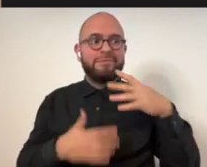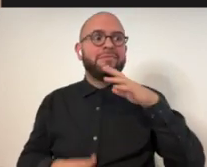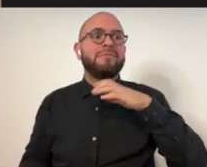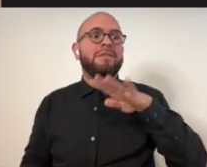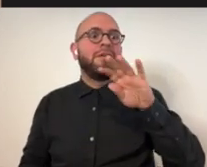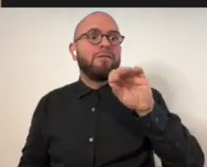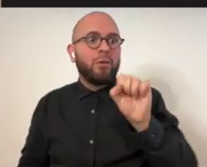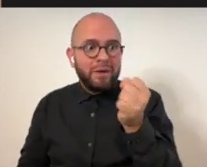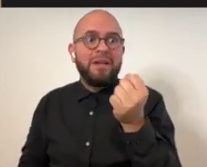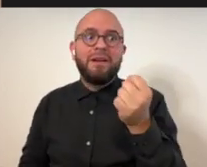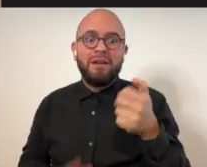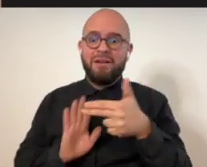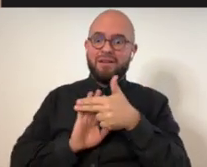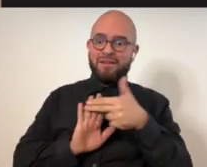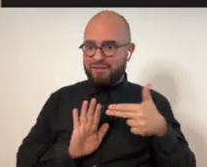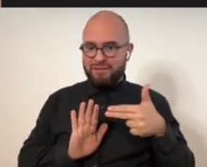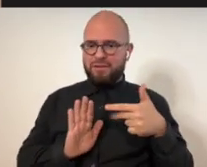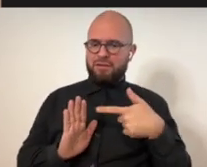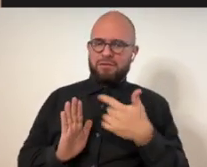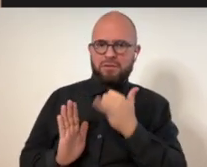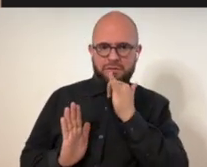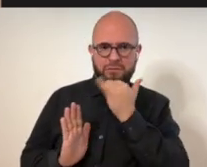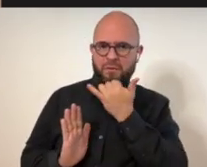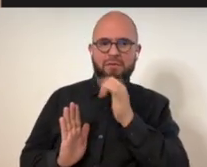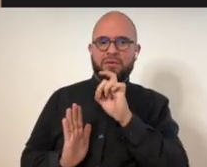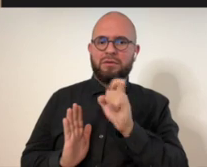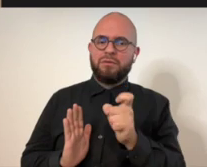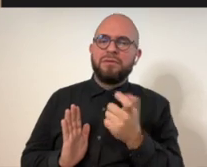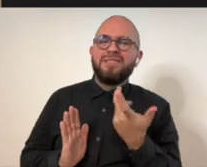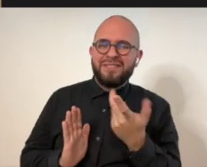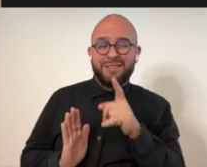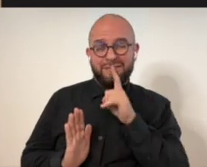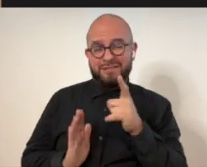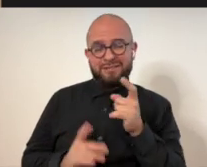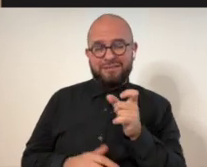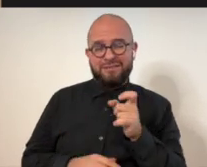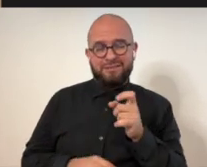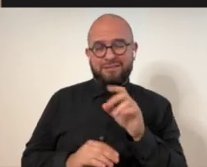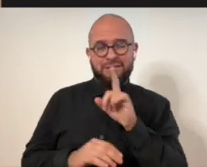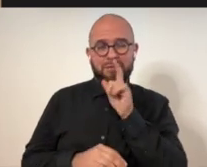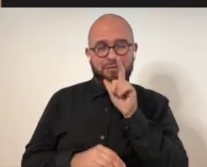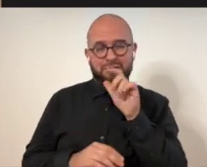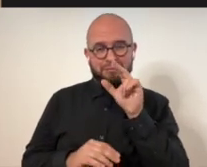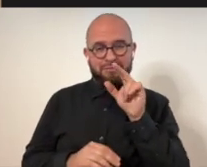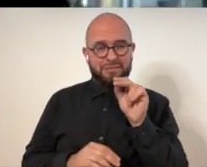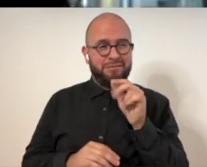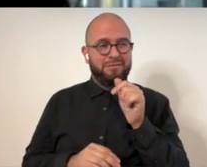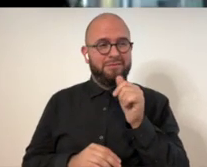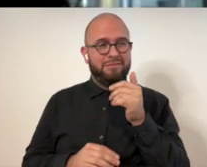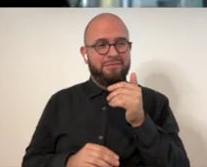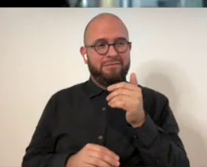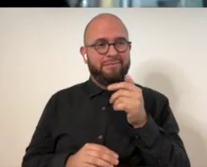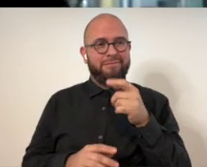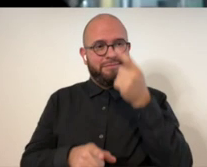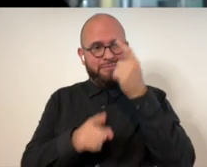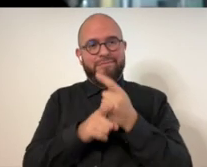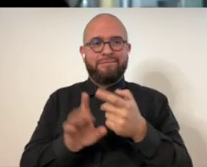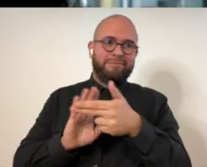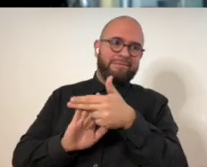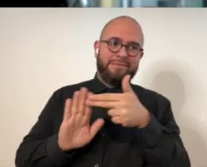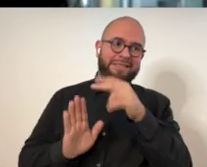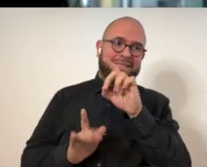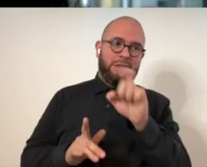undiagnosed until I was in my forties. And then I got a wrong diagnosis. So I really did not get a